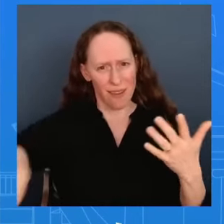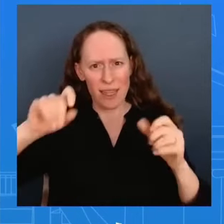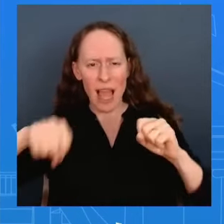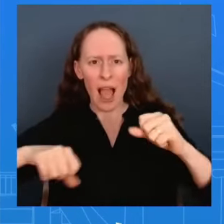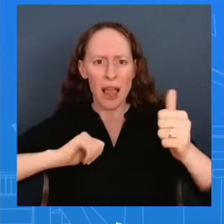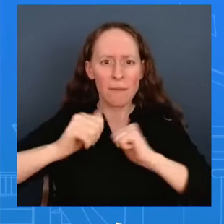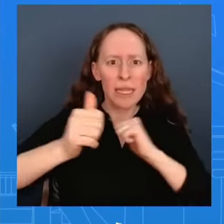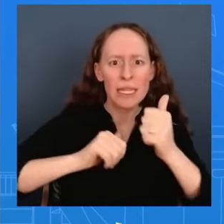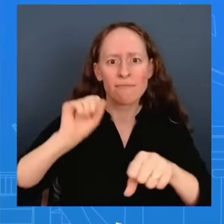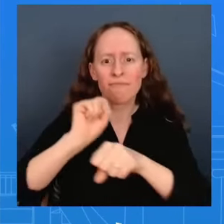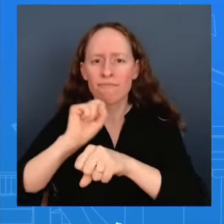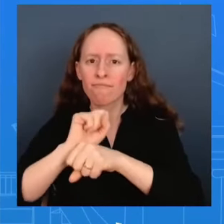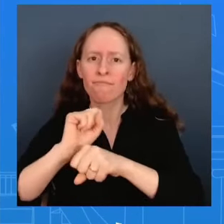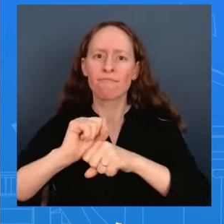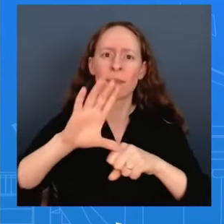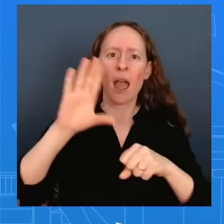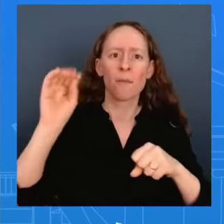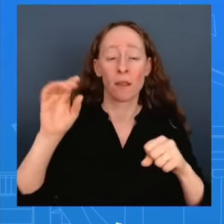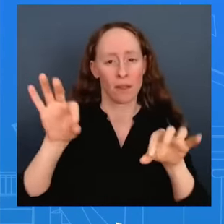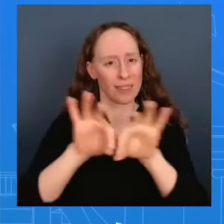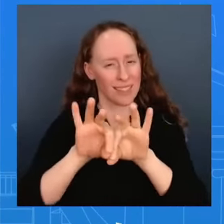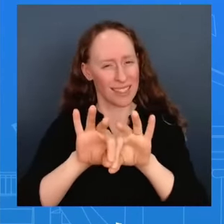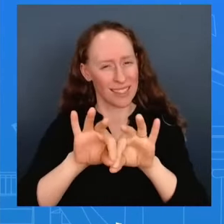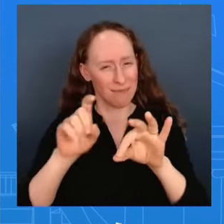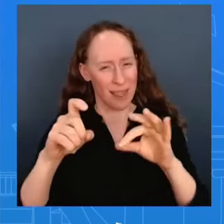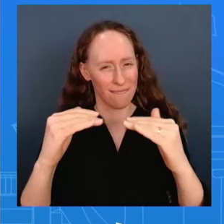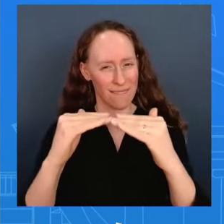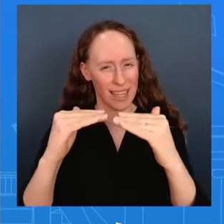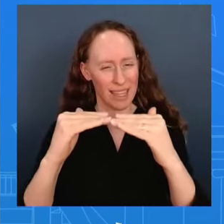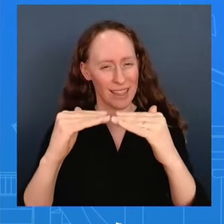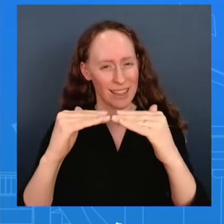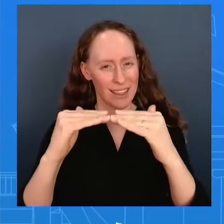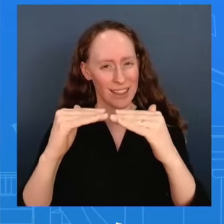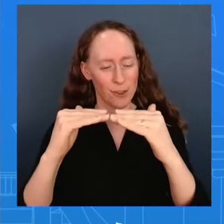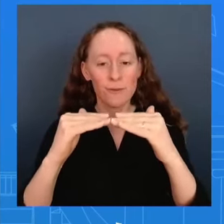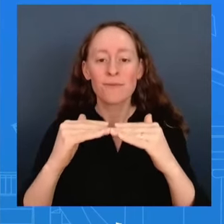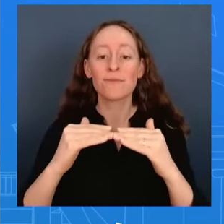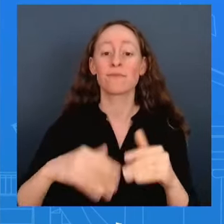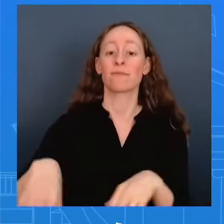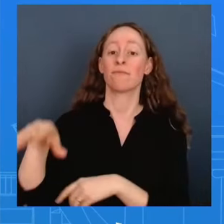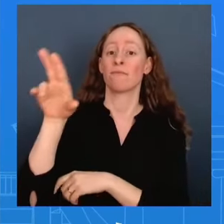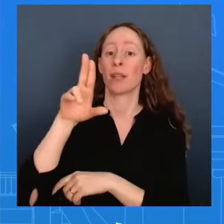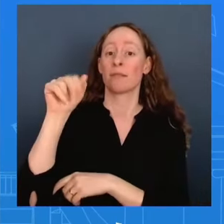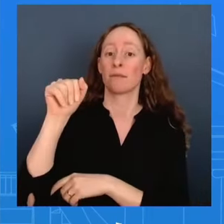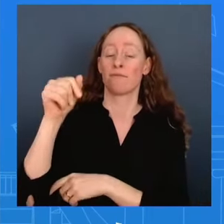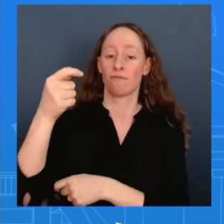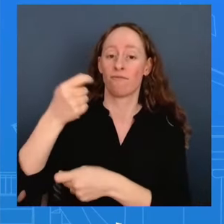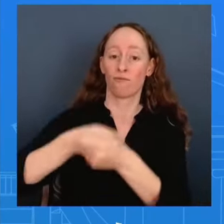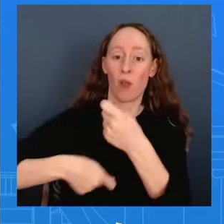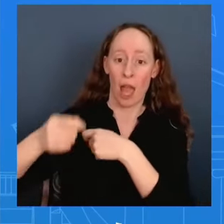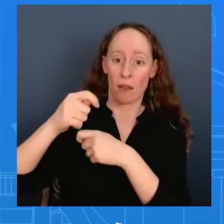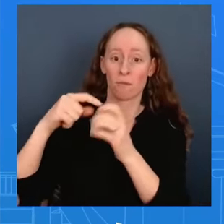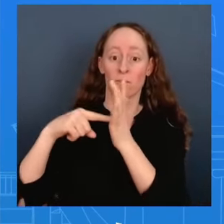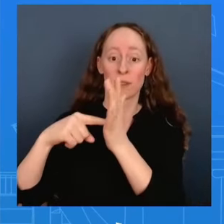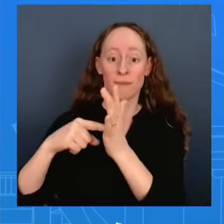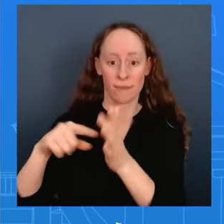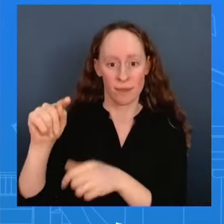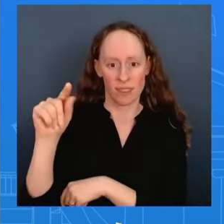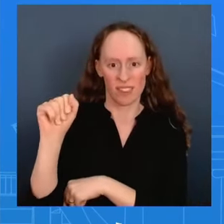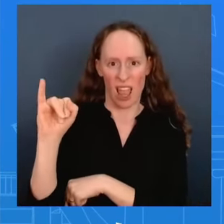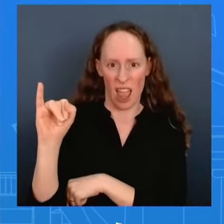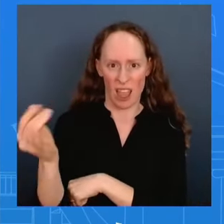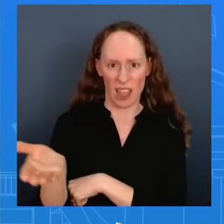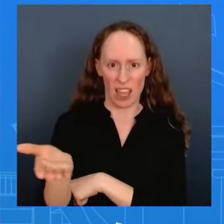our u.s trade representative ambassador katherine tai is here to share more on the president's announcement and take some of your